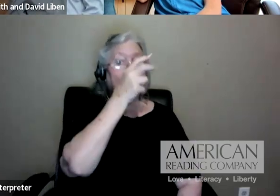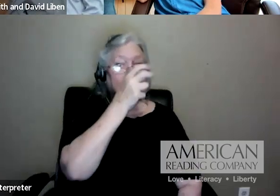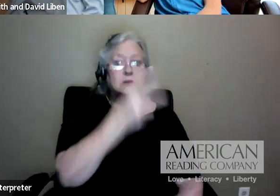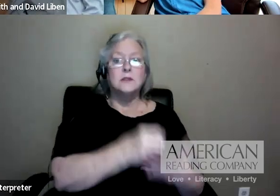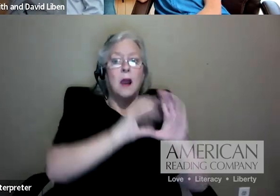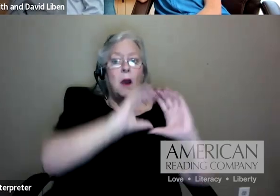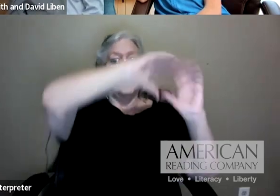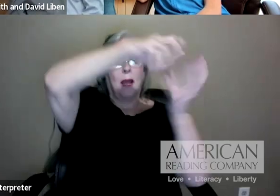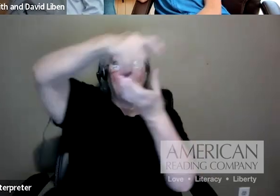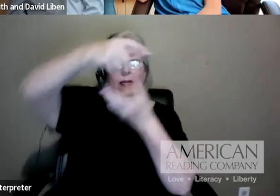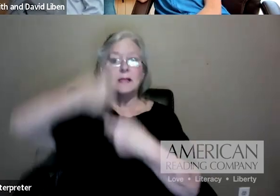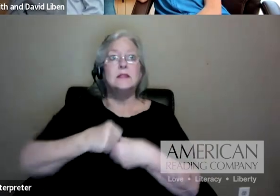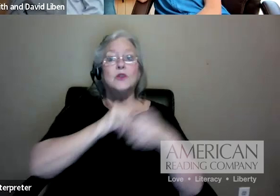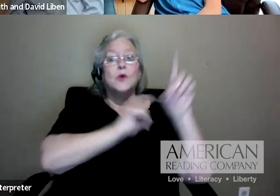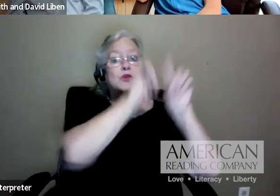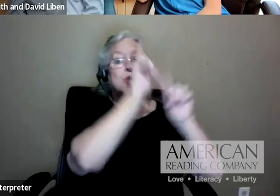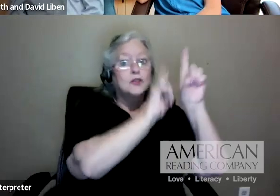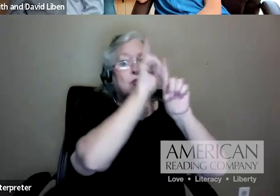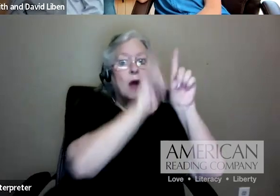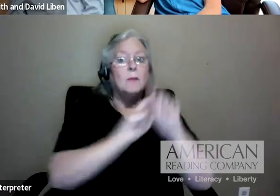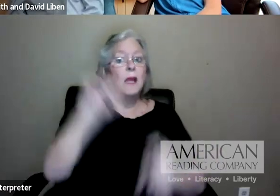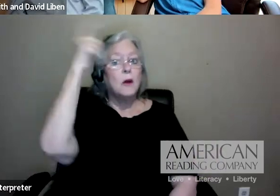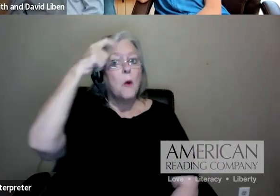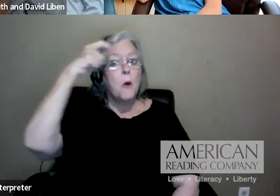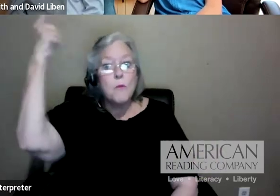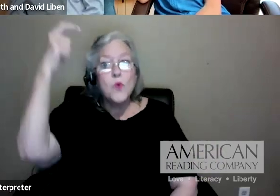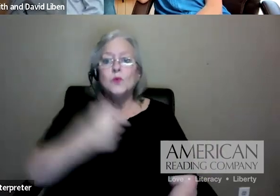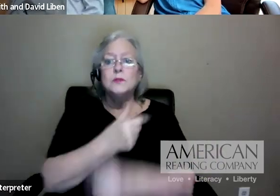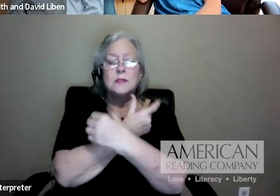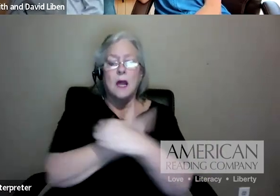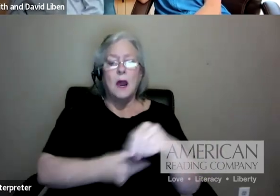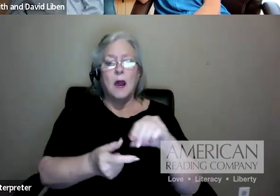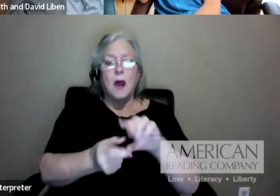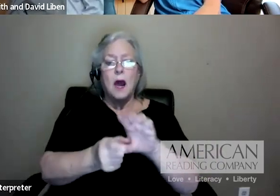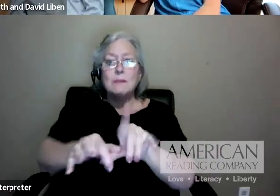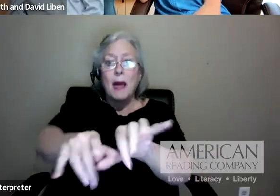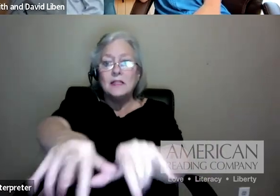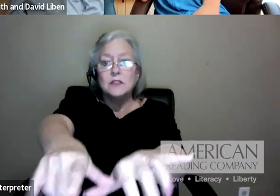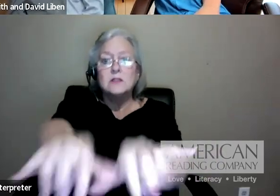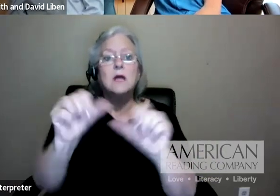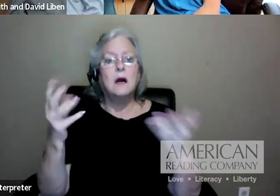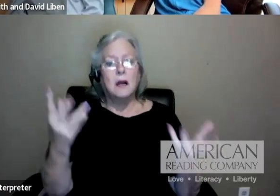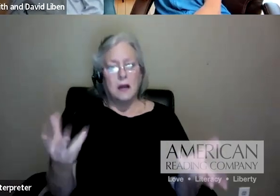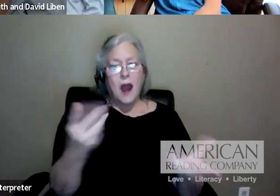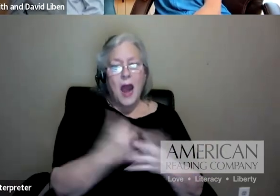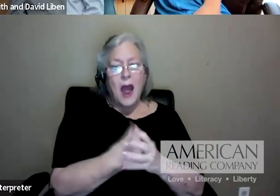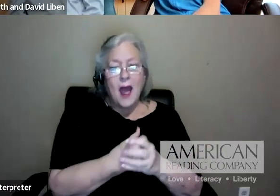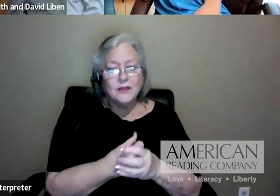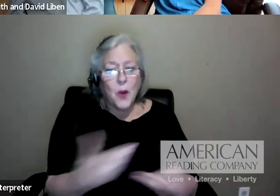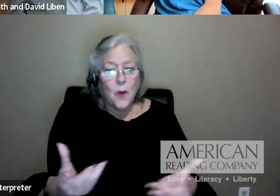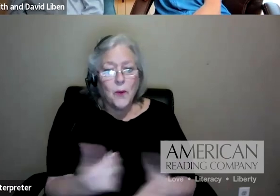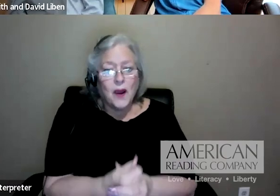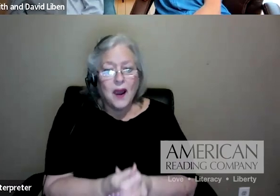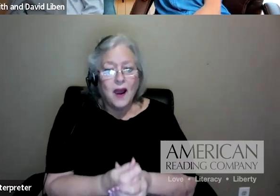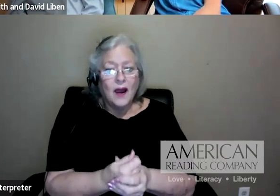astronomy, moons, arachnids, et cetera. And beyond science, even, to other topics,